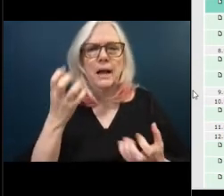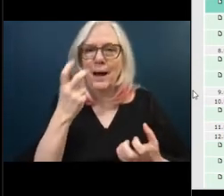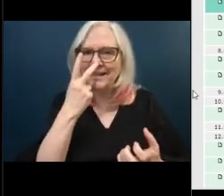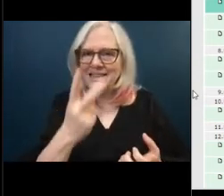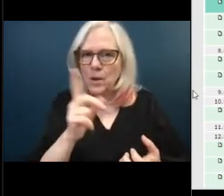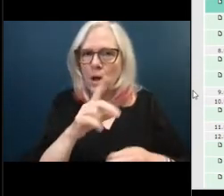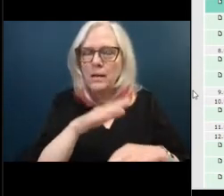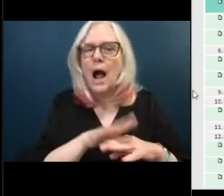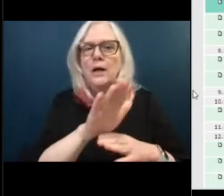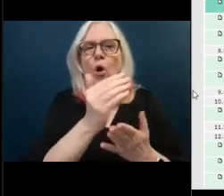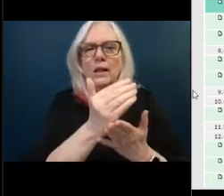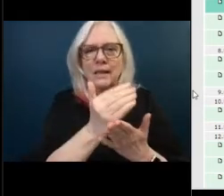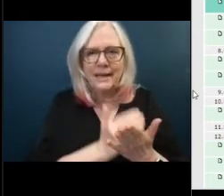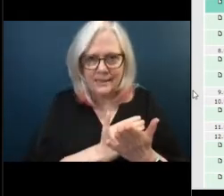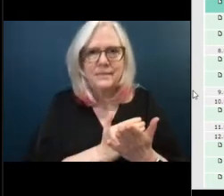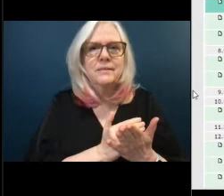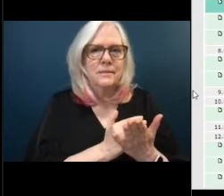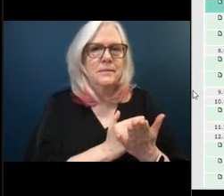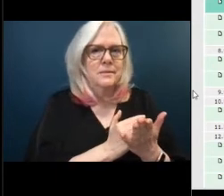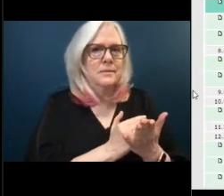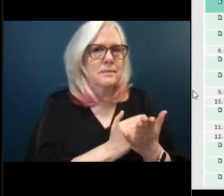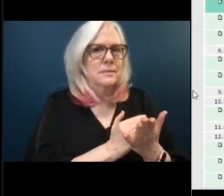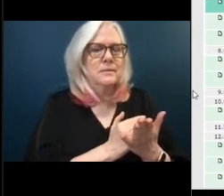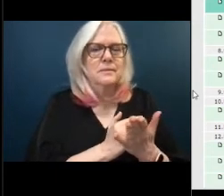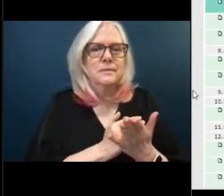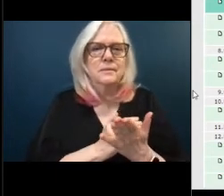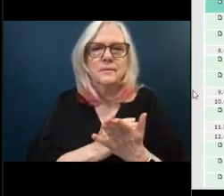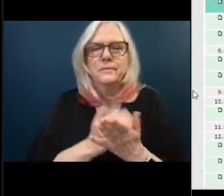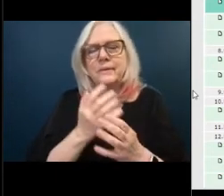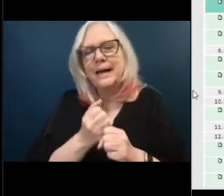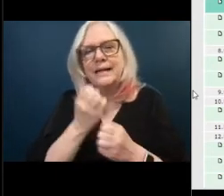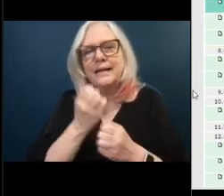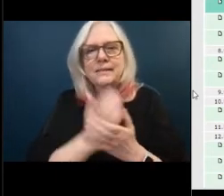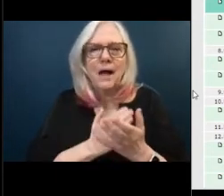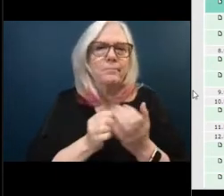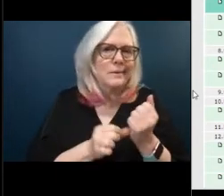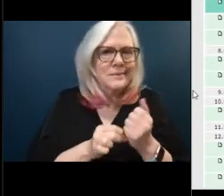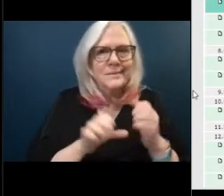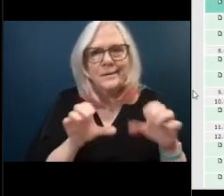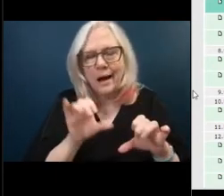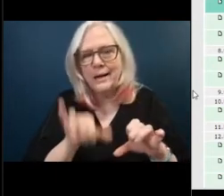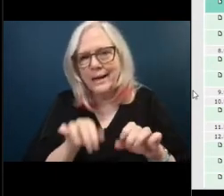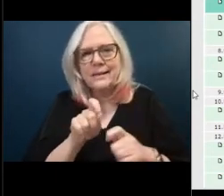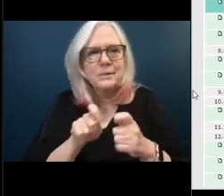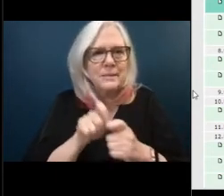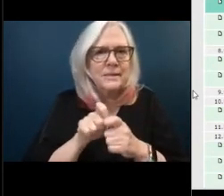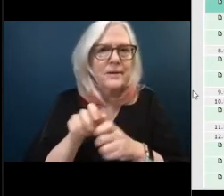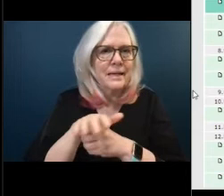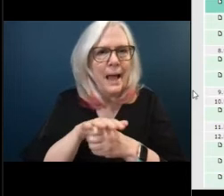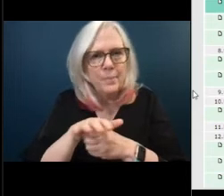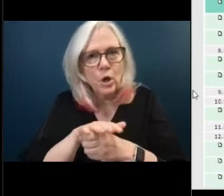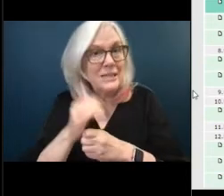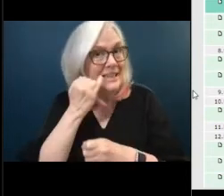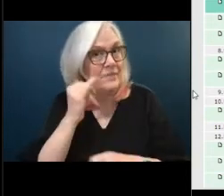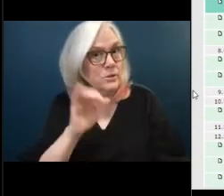in terms of getting uh some assistance uh done in those particular neighborhoods if that would be okay